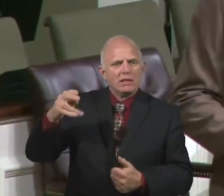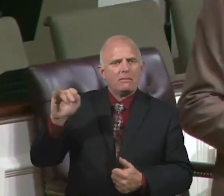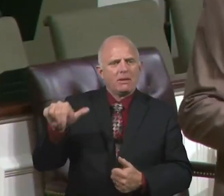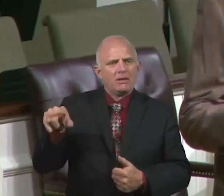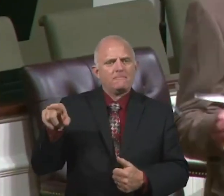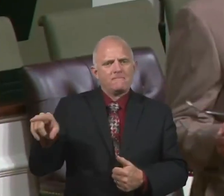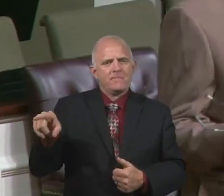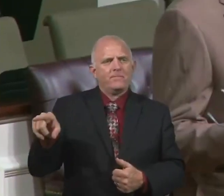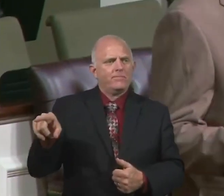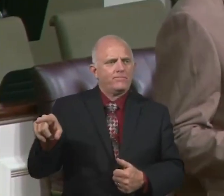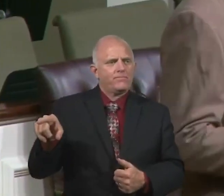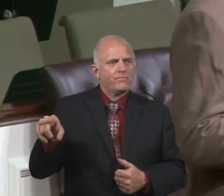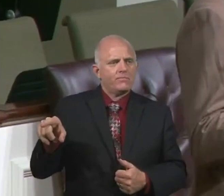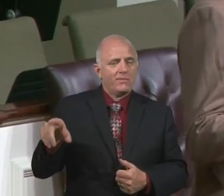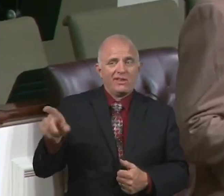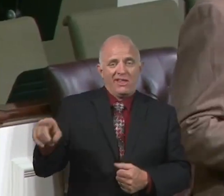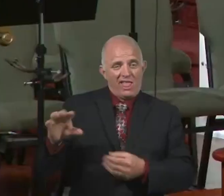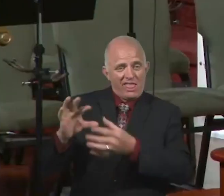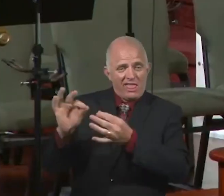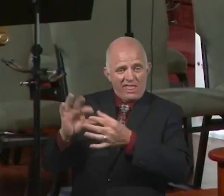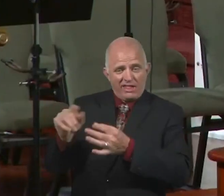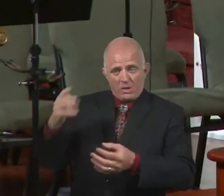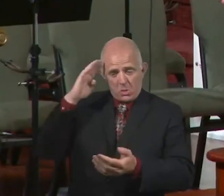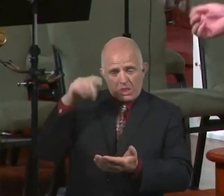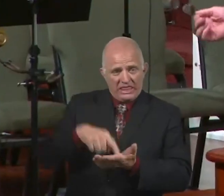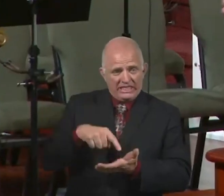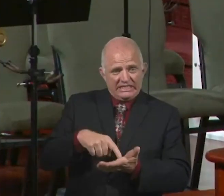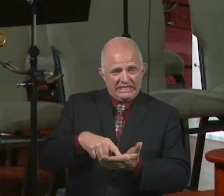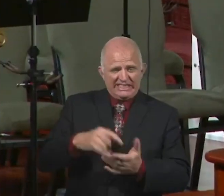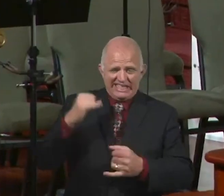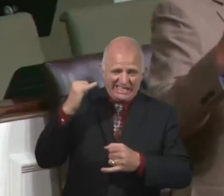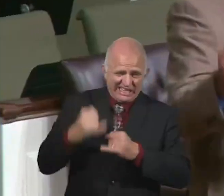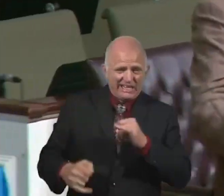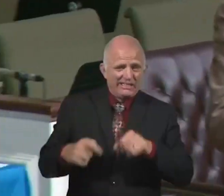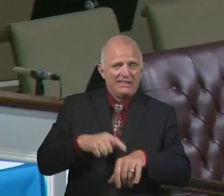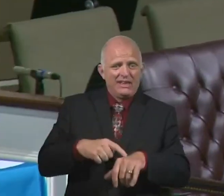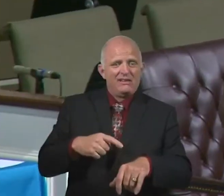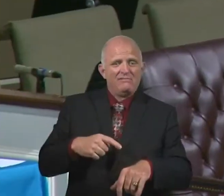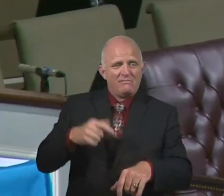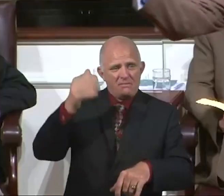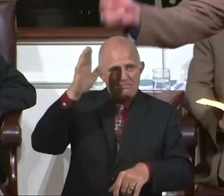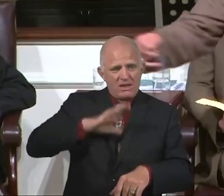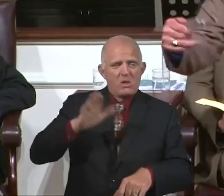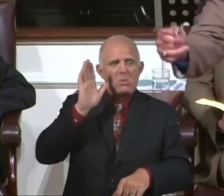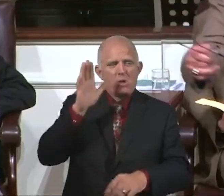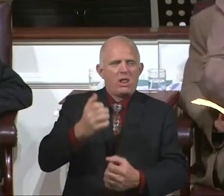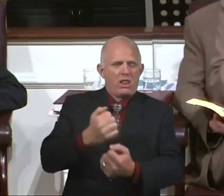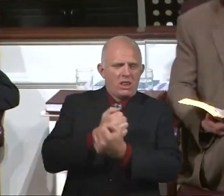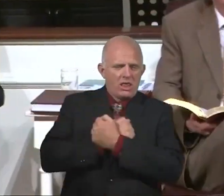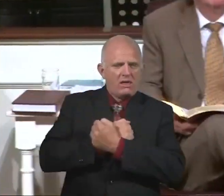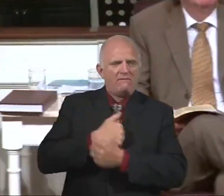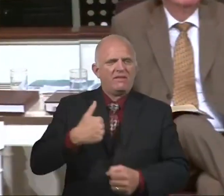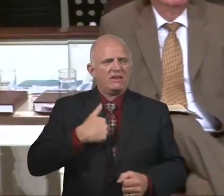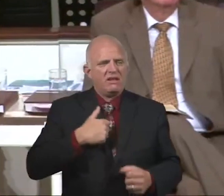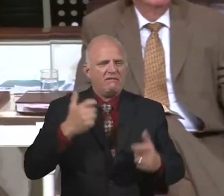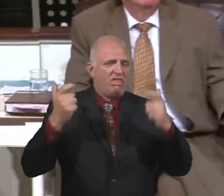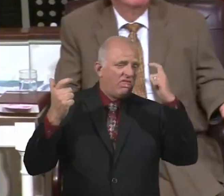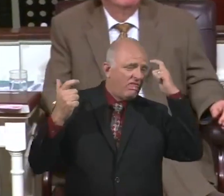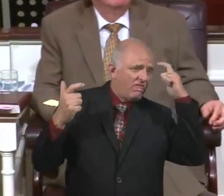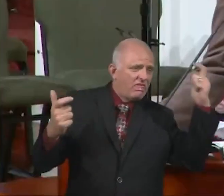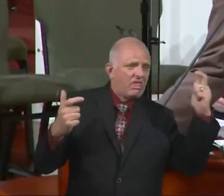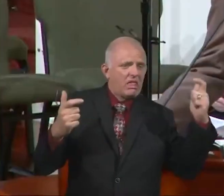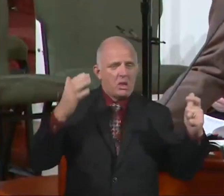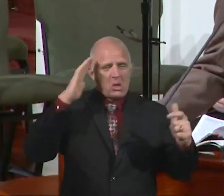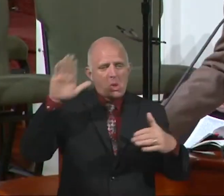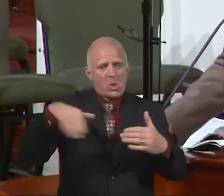He'll say, look, this know also in the last time, perilous times shall come. Men will be lovers of their own selves. Heady, high-minded. You know the list. It's 18 different